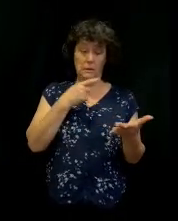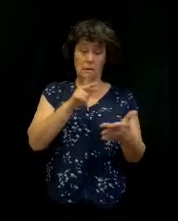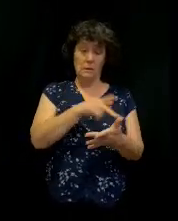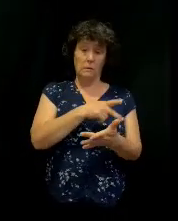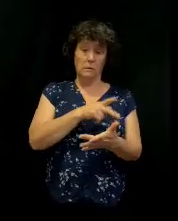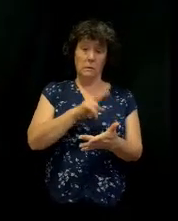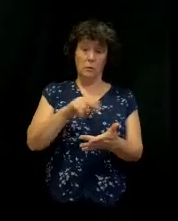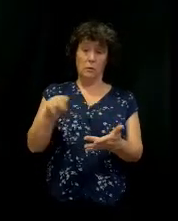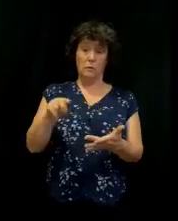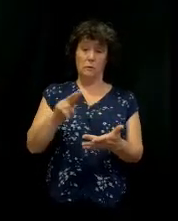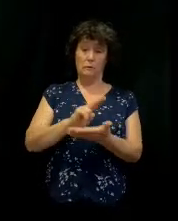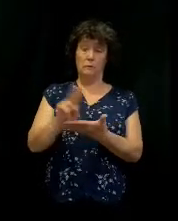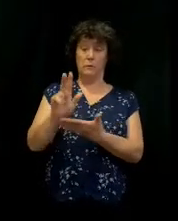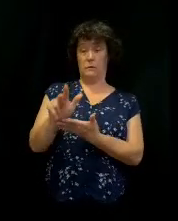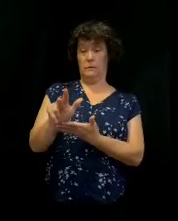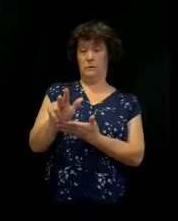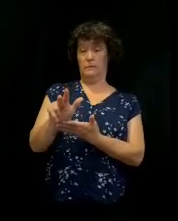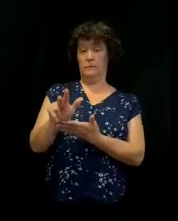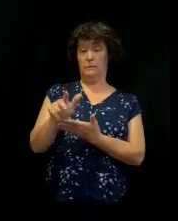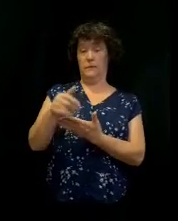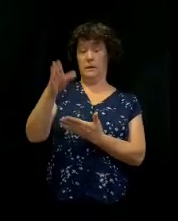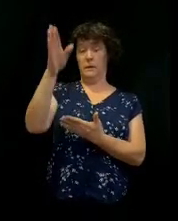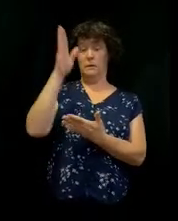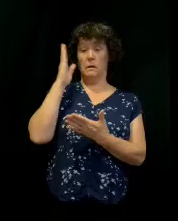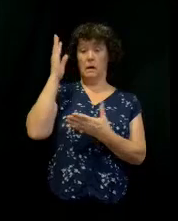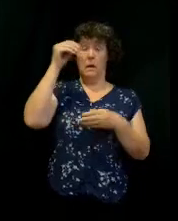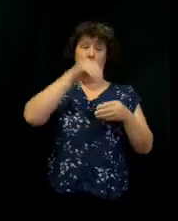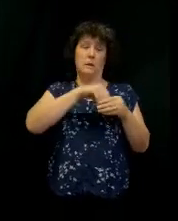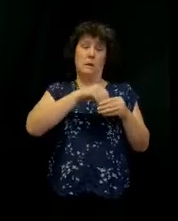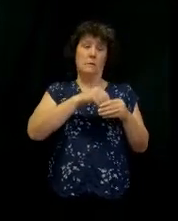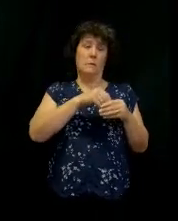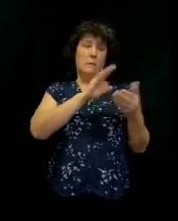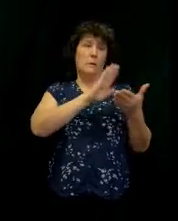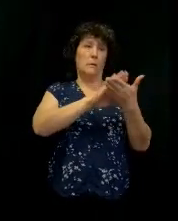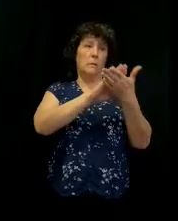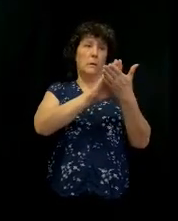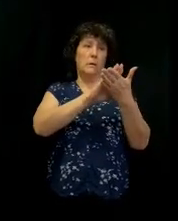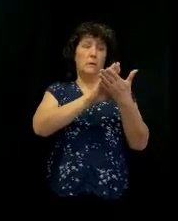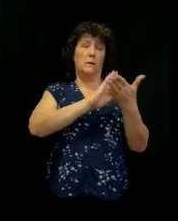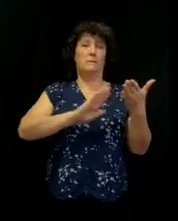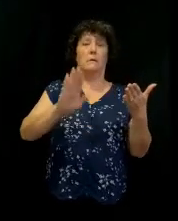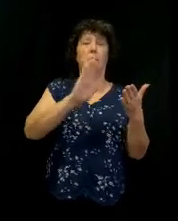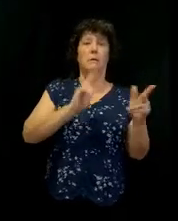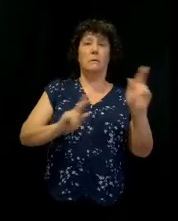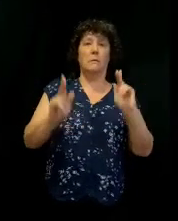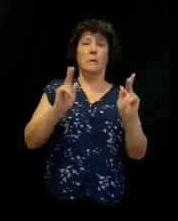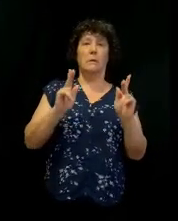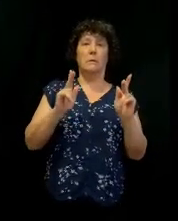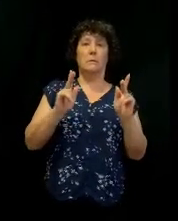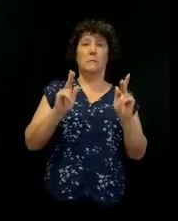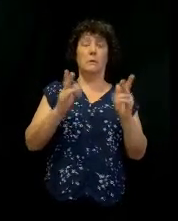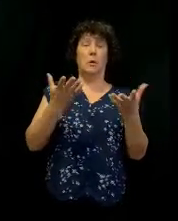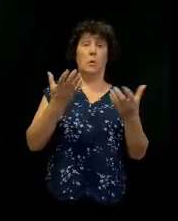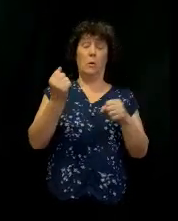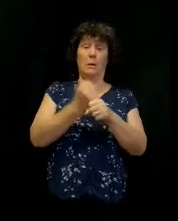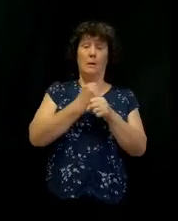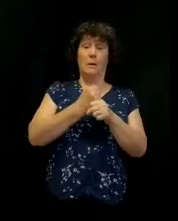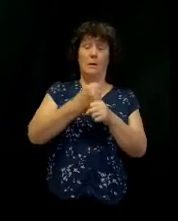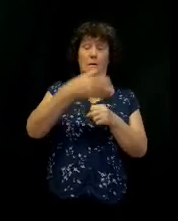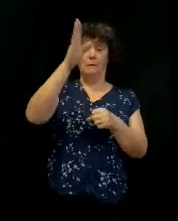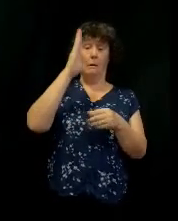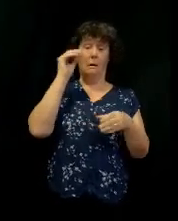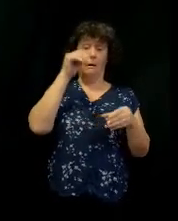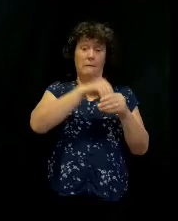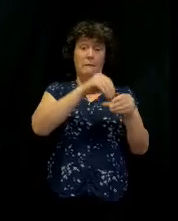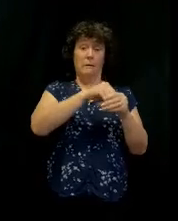22, verse 3, God inhabits the praises of his people. God sets down in the mist. You want to get God involved in your life?